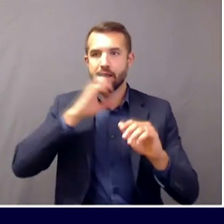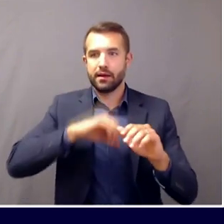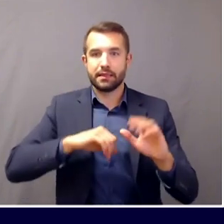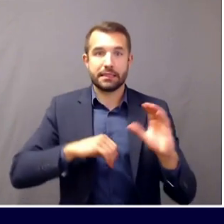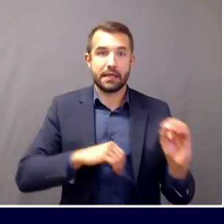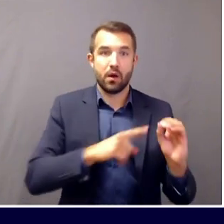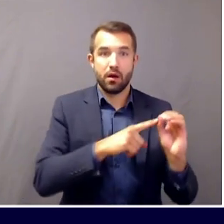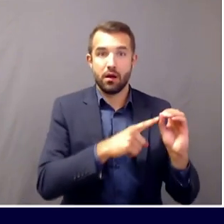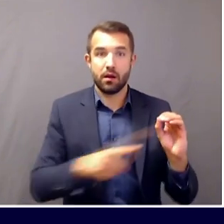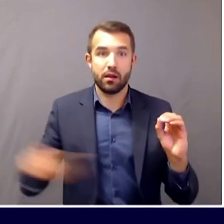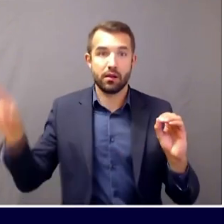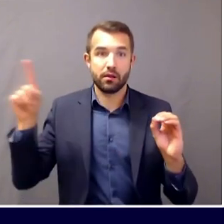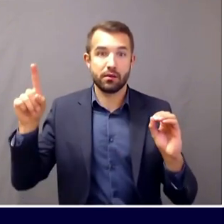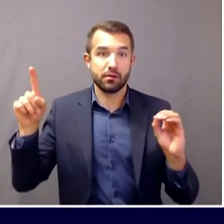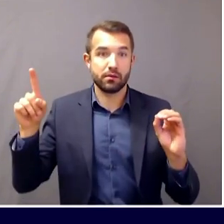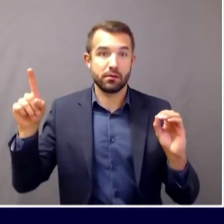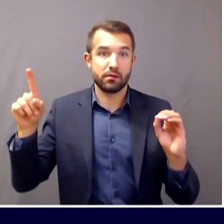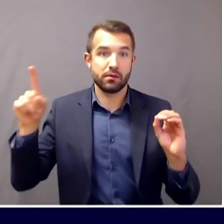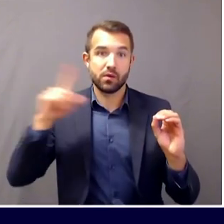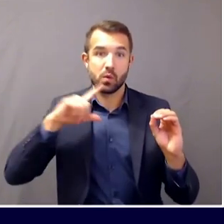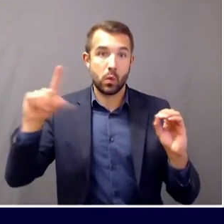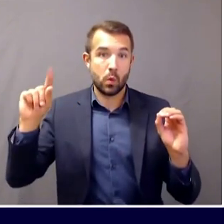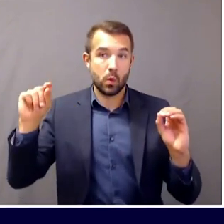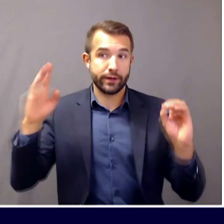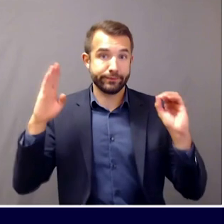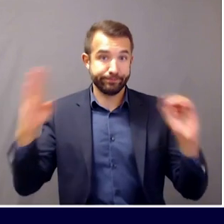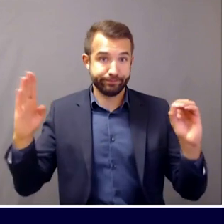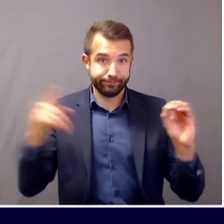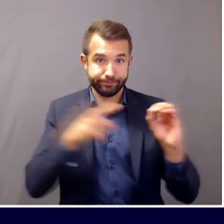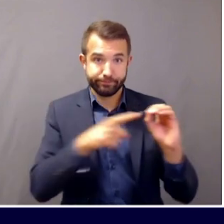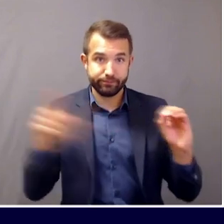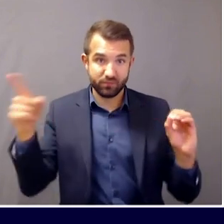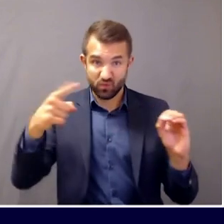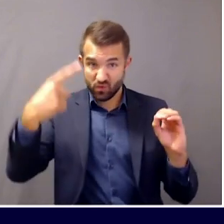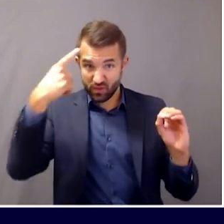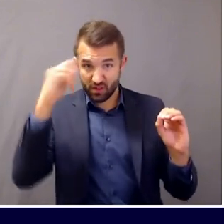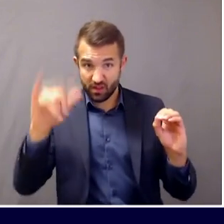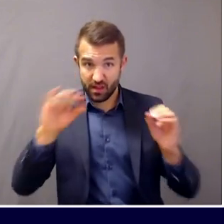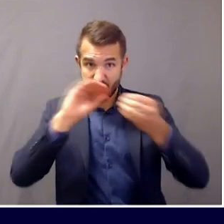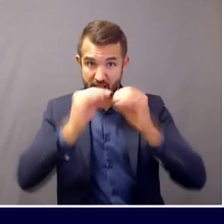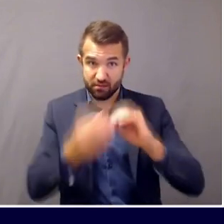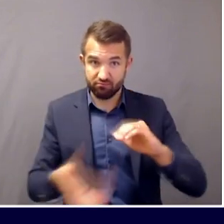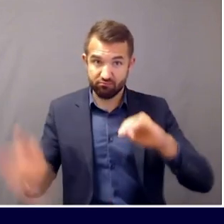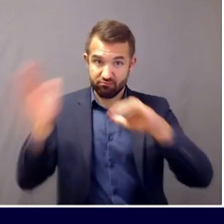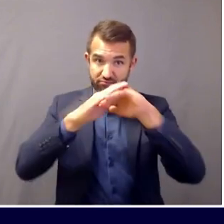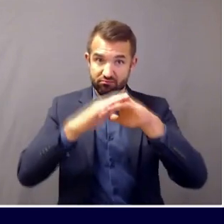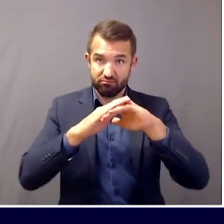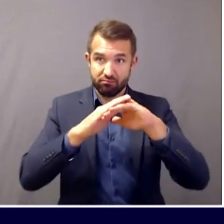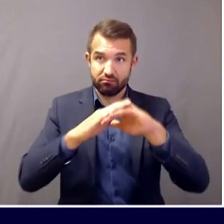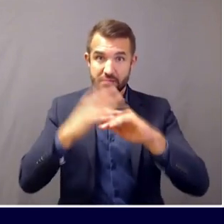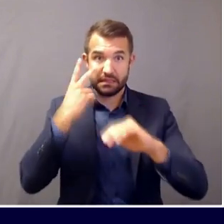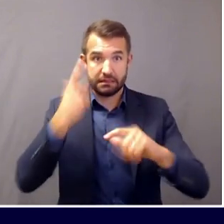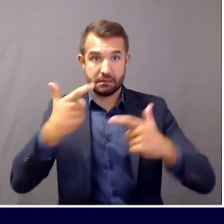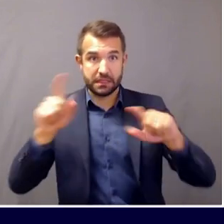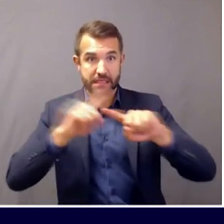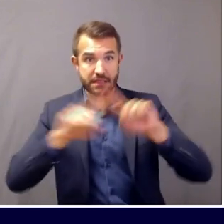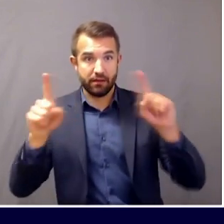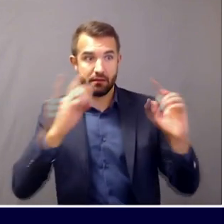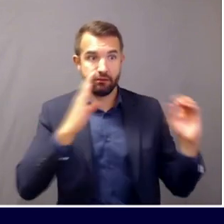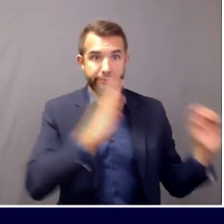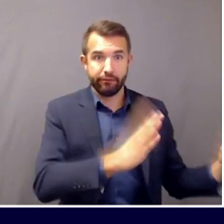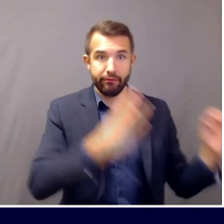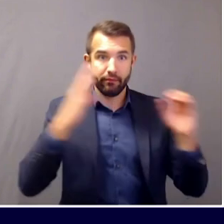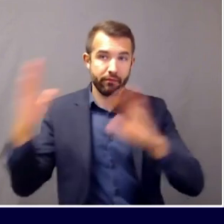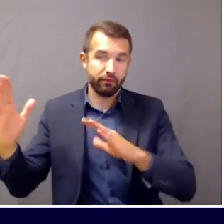are certain ages, are we seeing more cases than others? Sure, Patty. So let's take a look at the numbers first. As of this